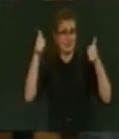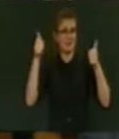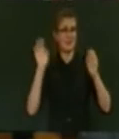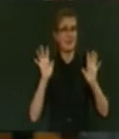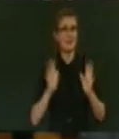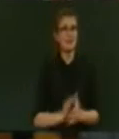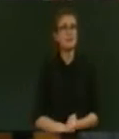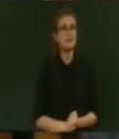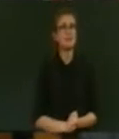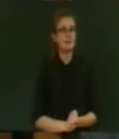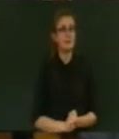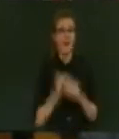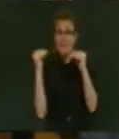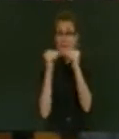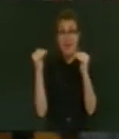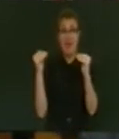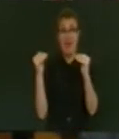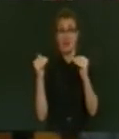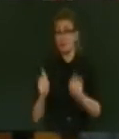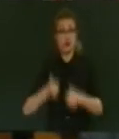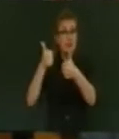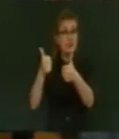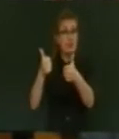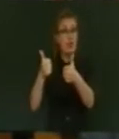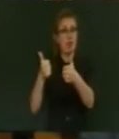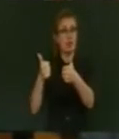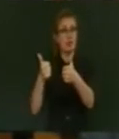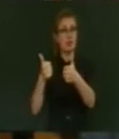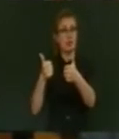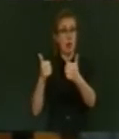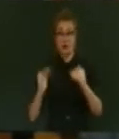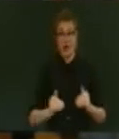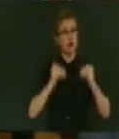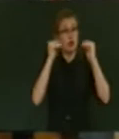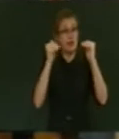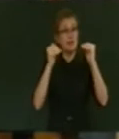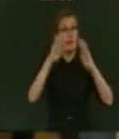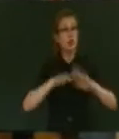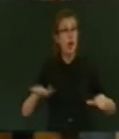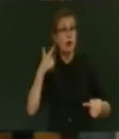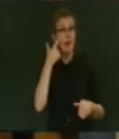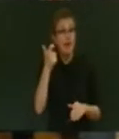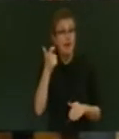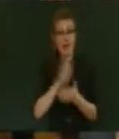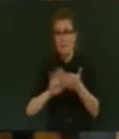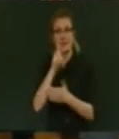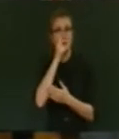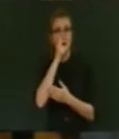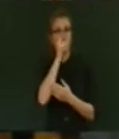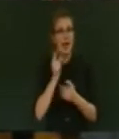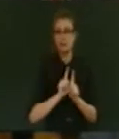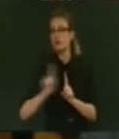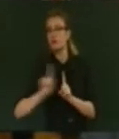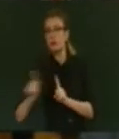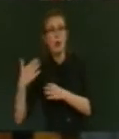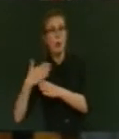And it's fair and reasonable, an increase in childcare, so that people can go out to work and have that extra